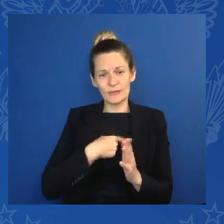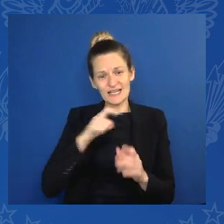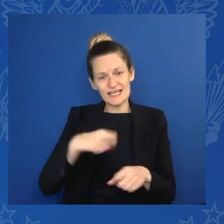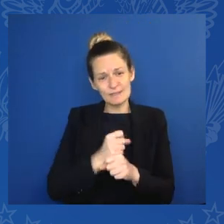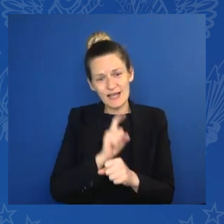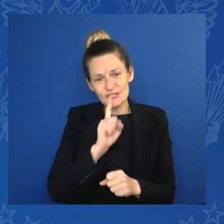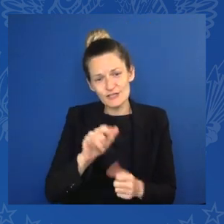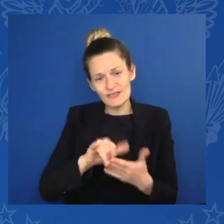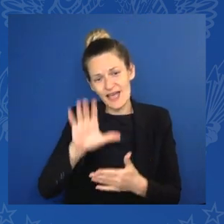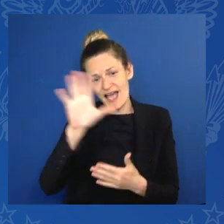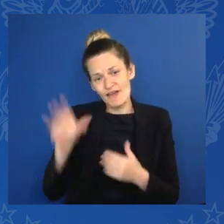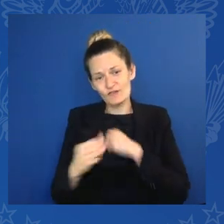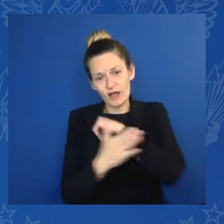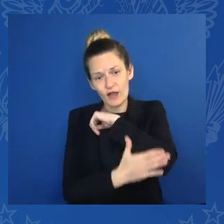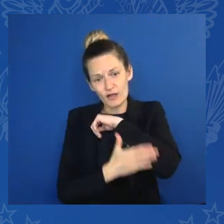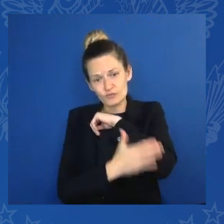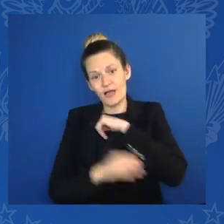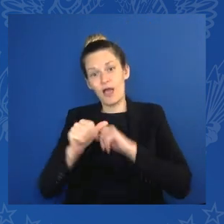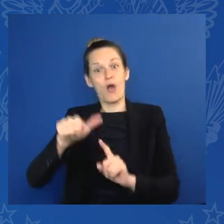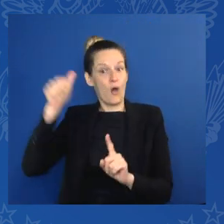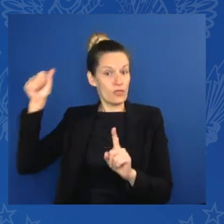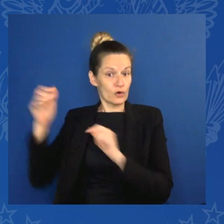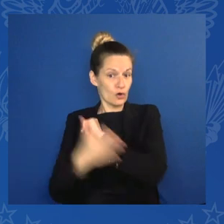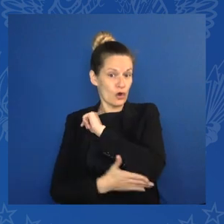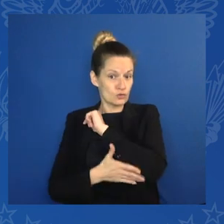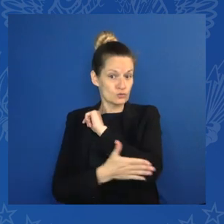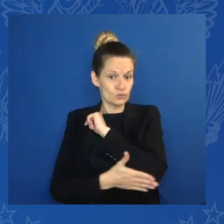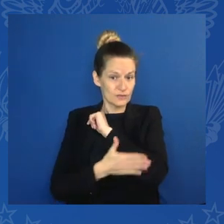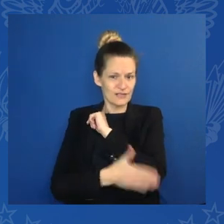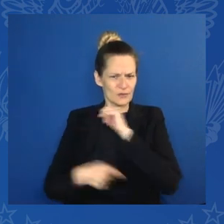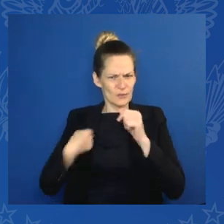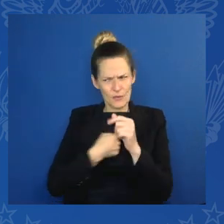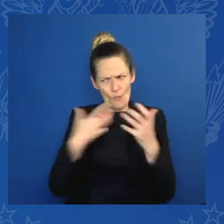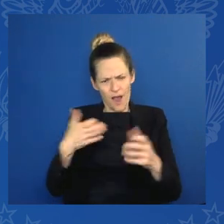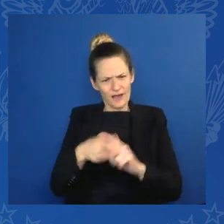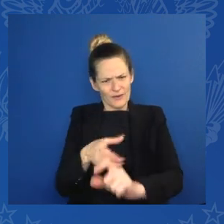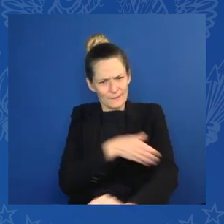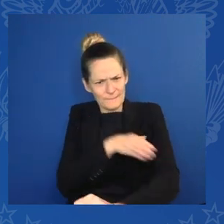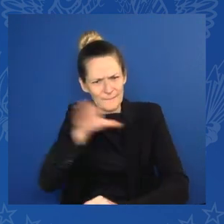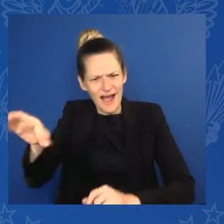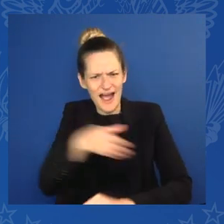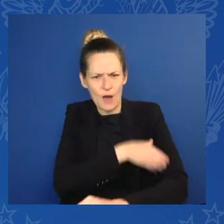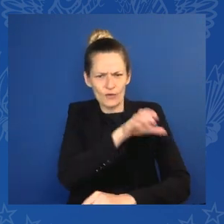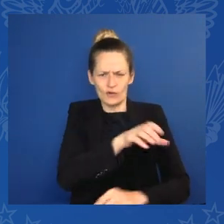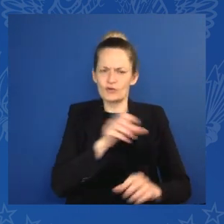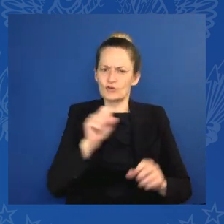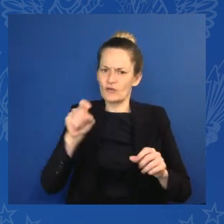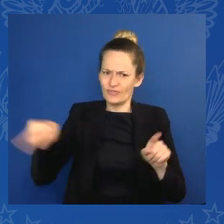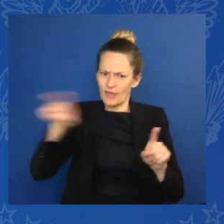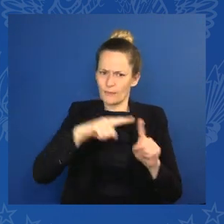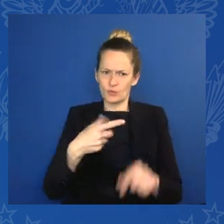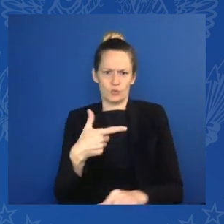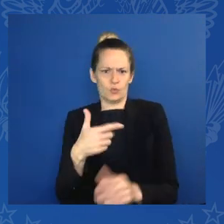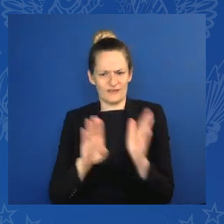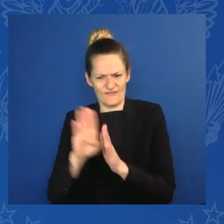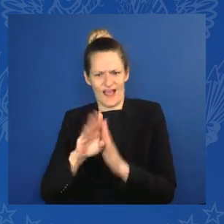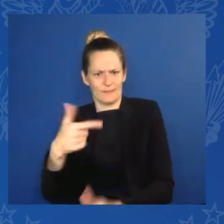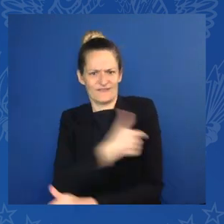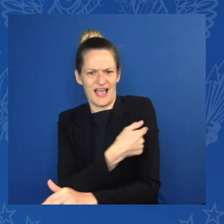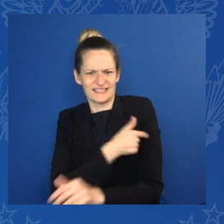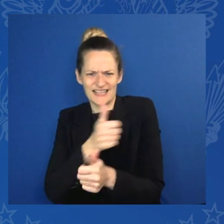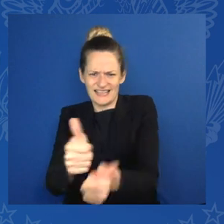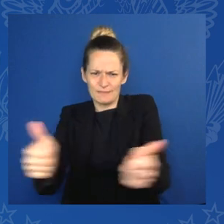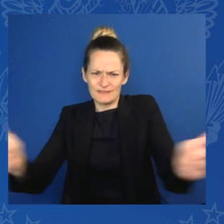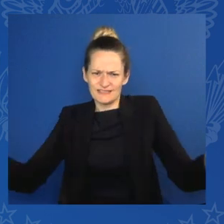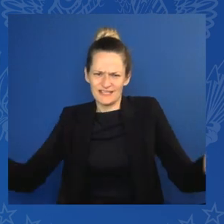vaccines in their own, on their own land. So that the vaccine could be readily available to their people.